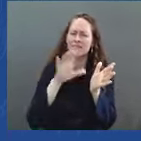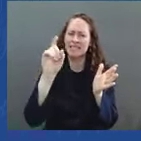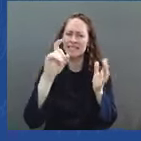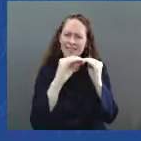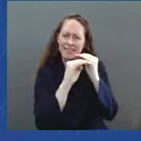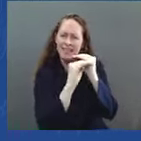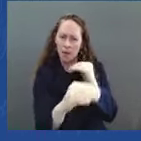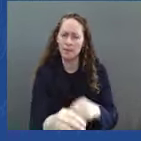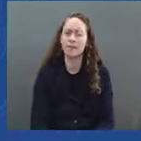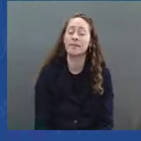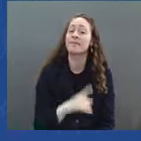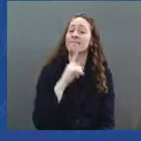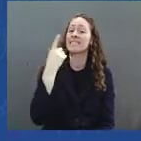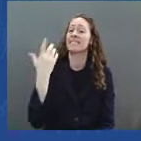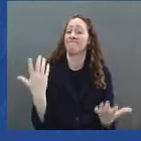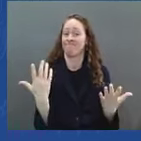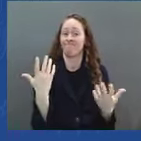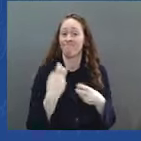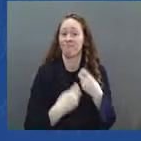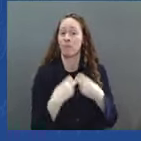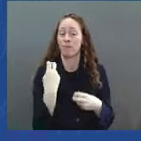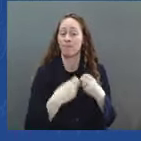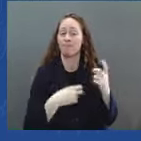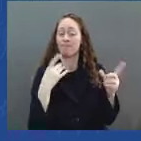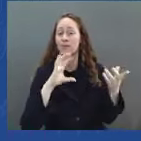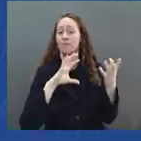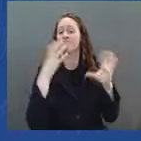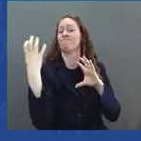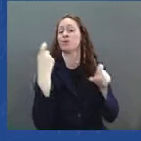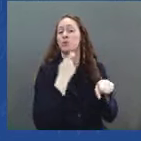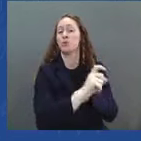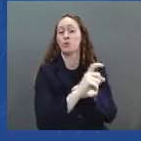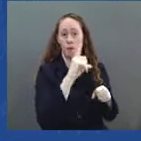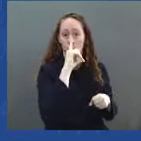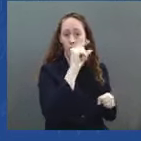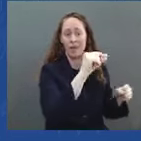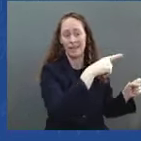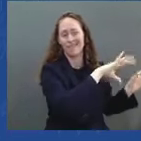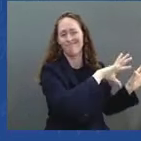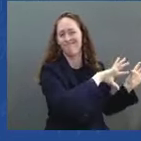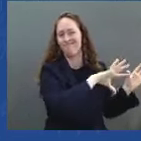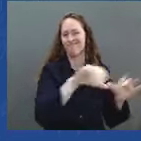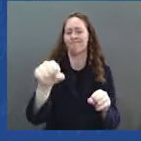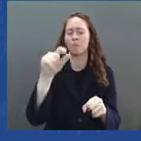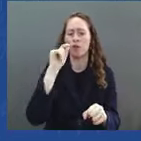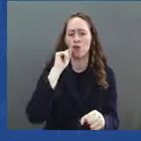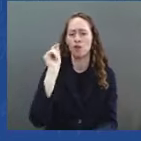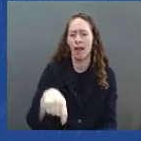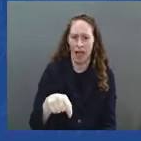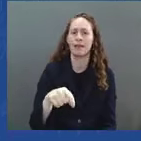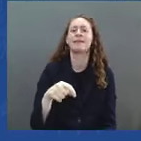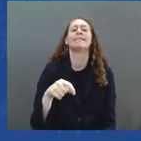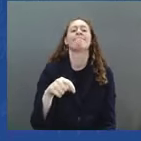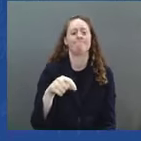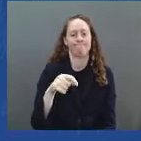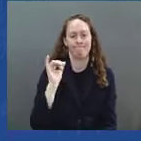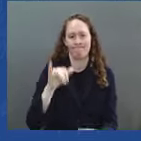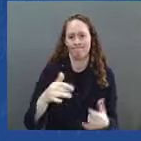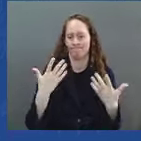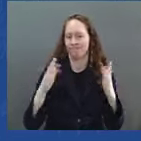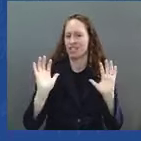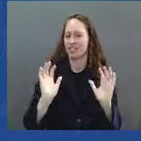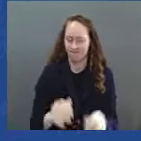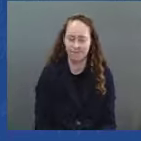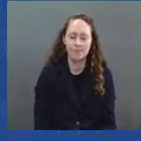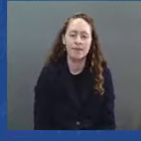To help deal with that, yesterday, I authorized the release of one million barrels per day for the next six months from our Strategic